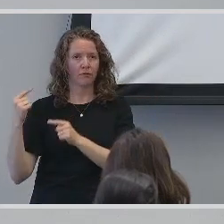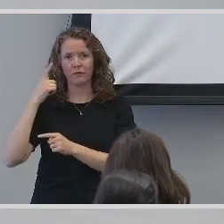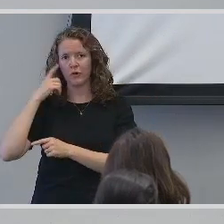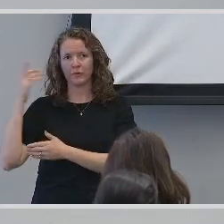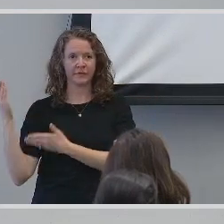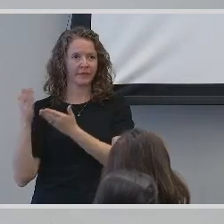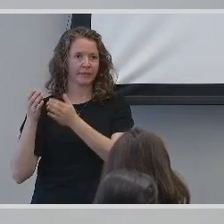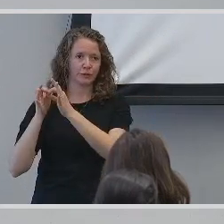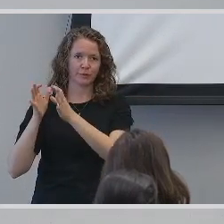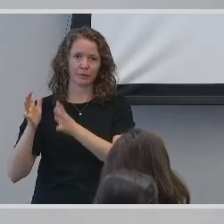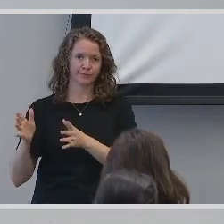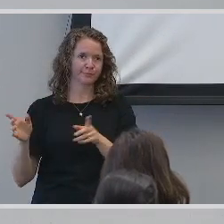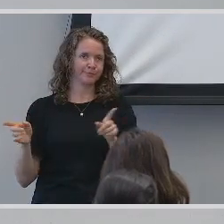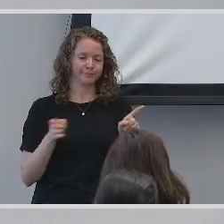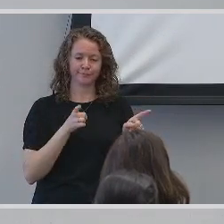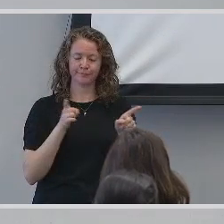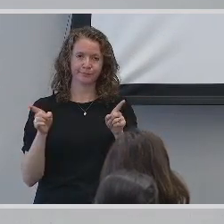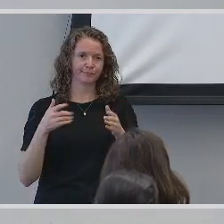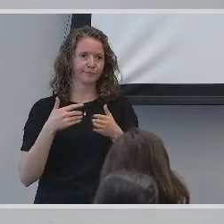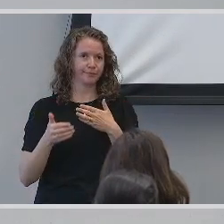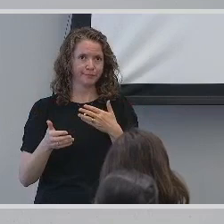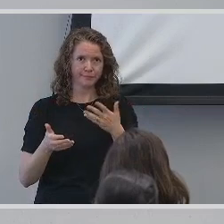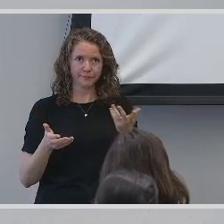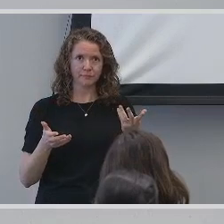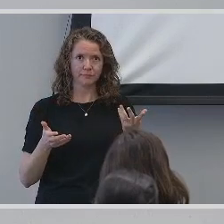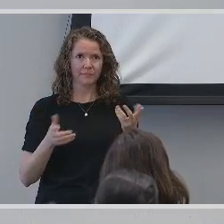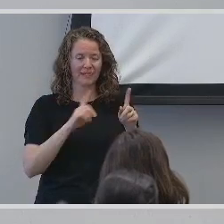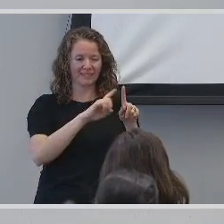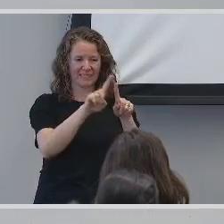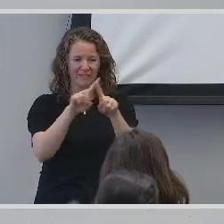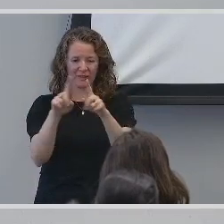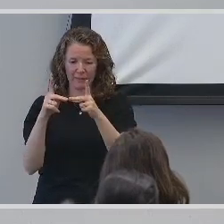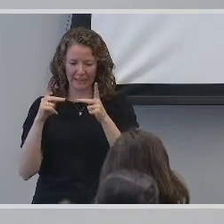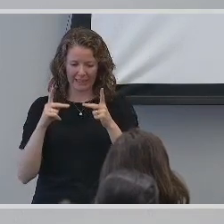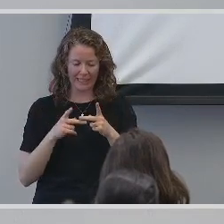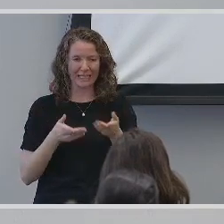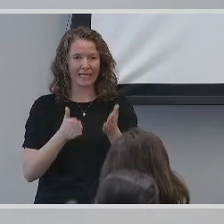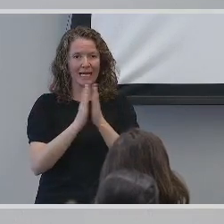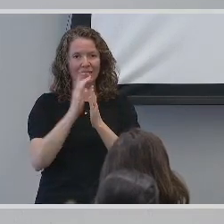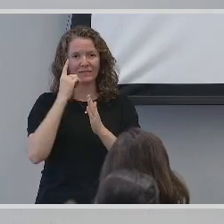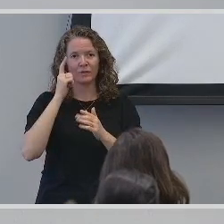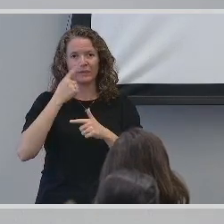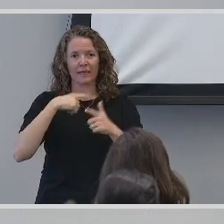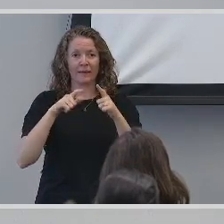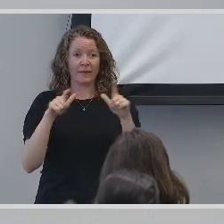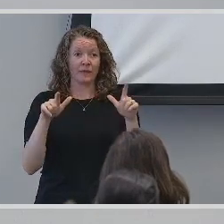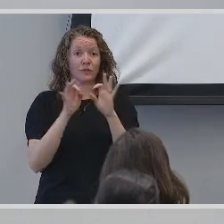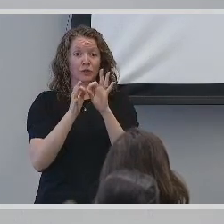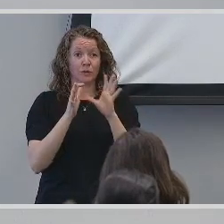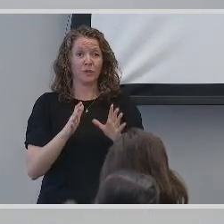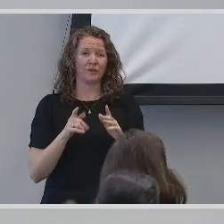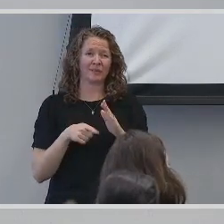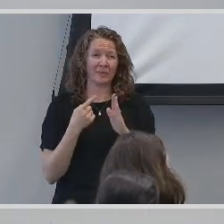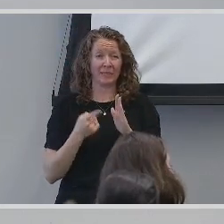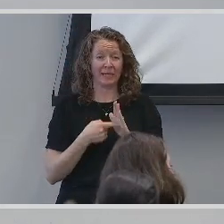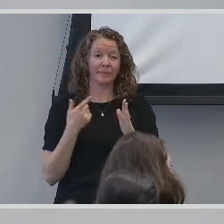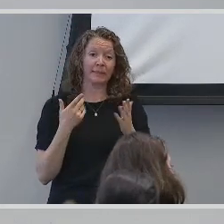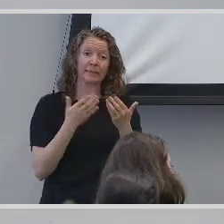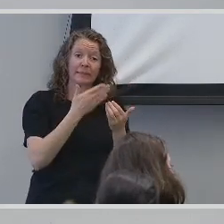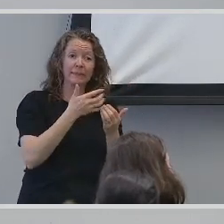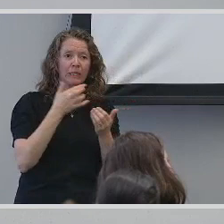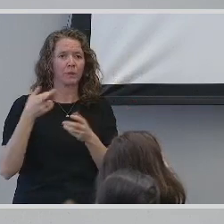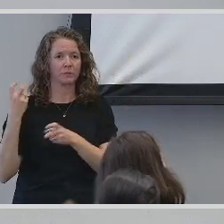To request a sign language interpreter at different places, the process may vary. A good starting point is typically